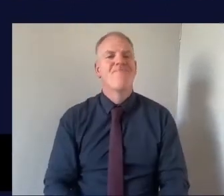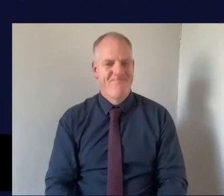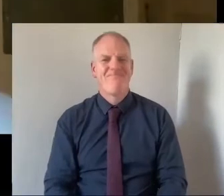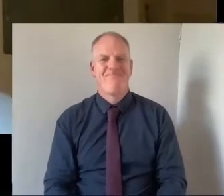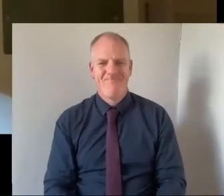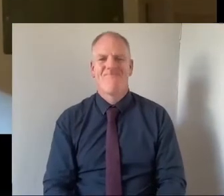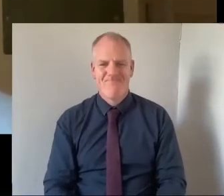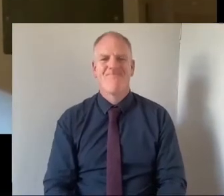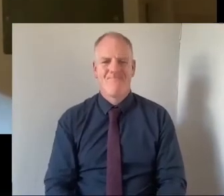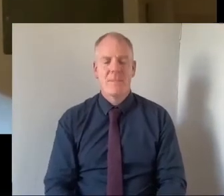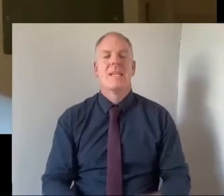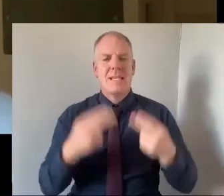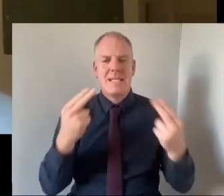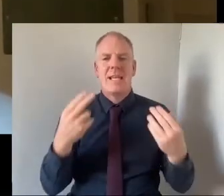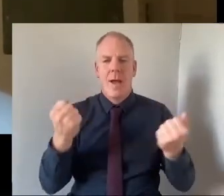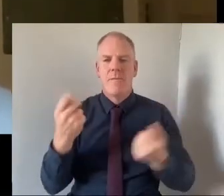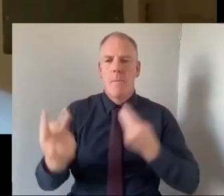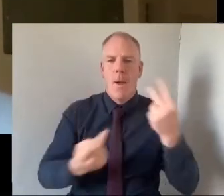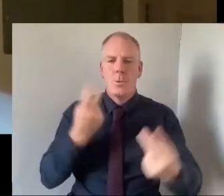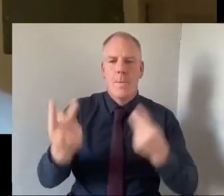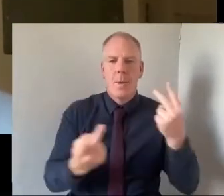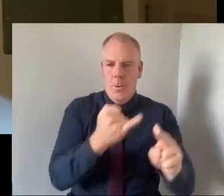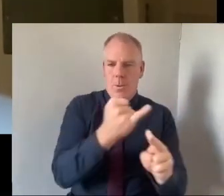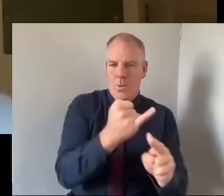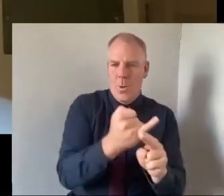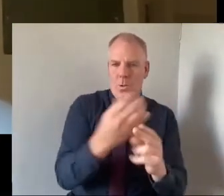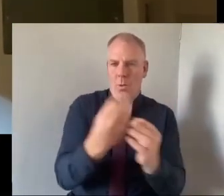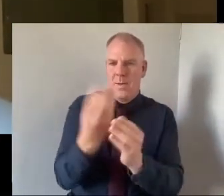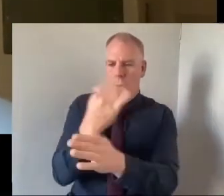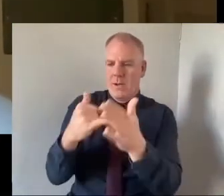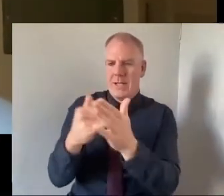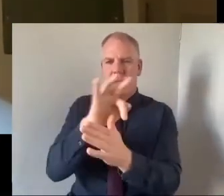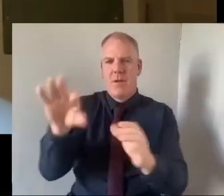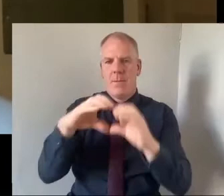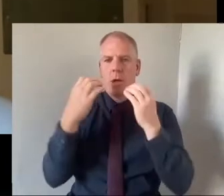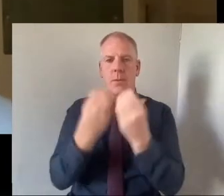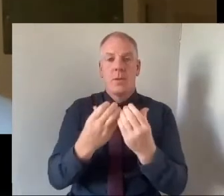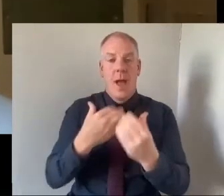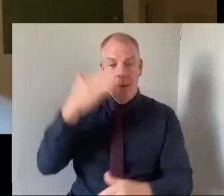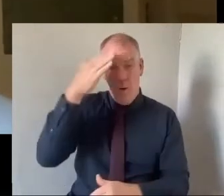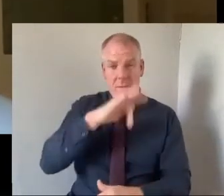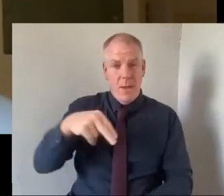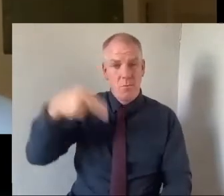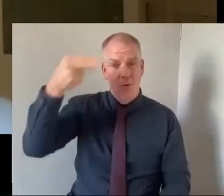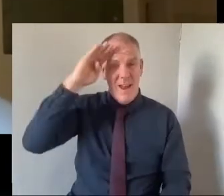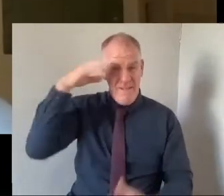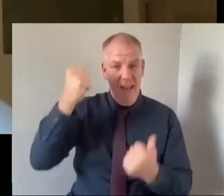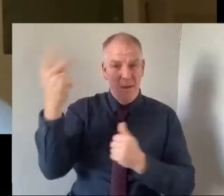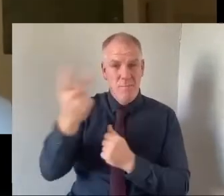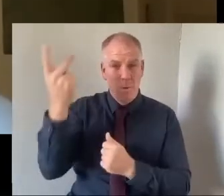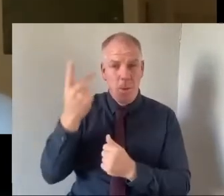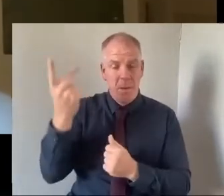so that there needs to be partnership between schools and the organisations and I know in Northern Ireland there already is partnership within